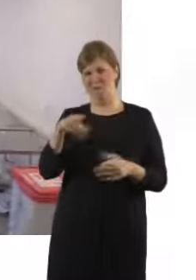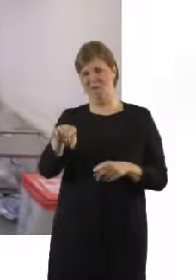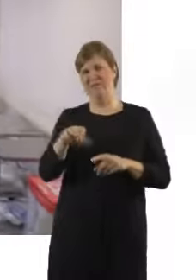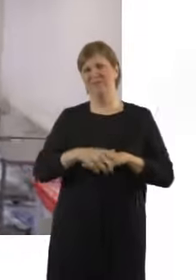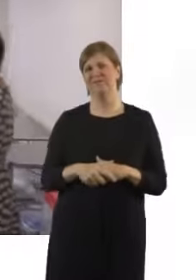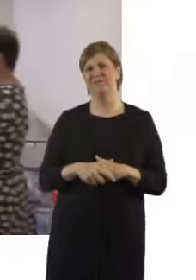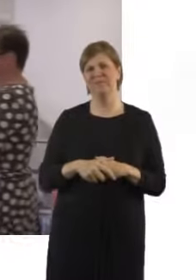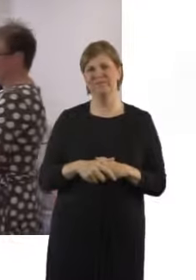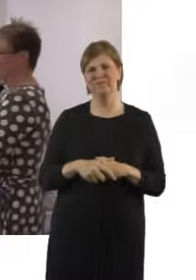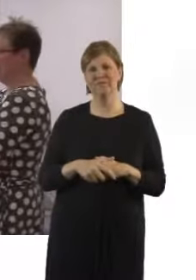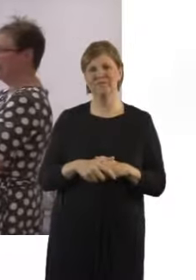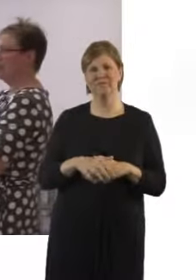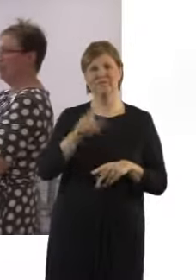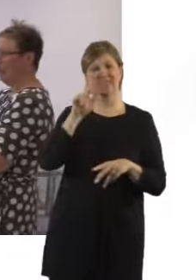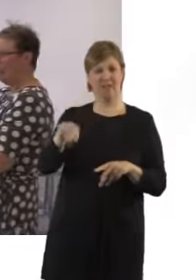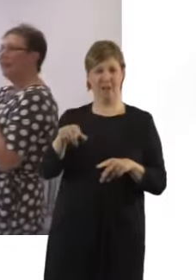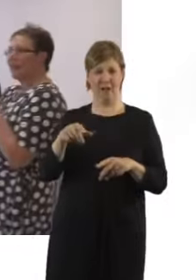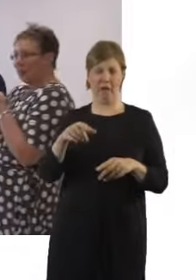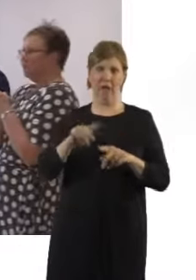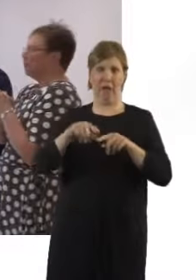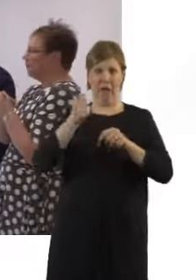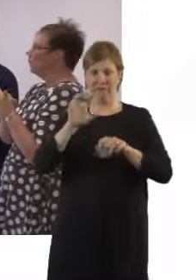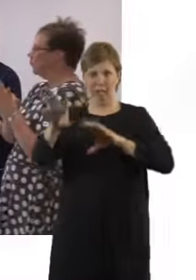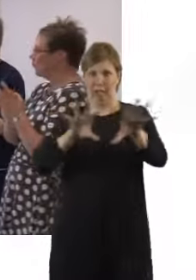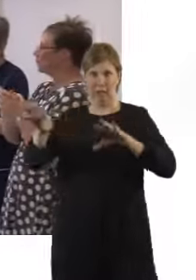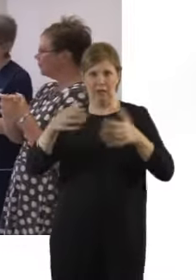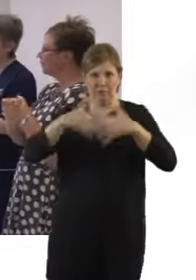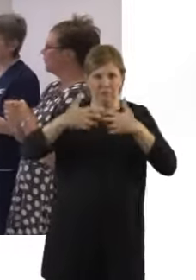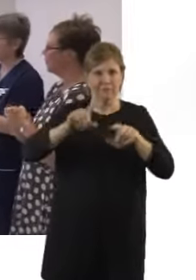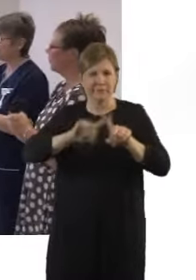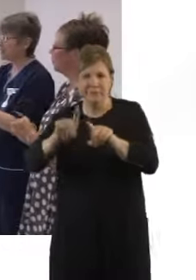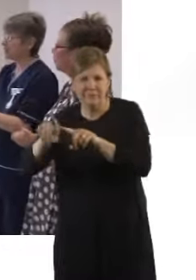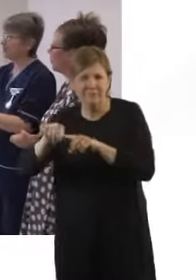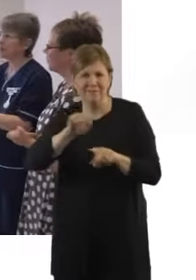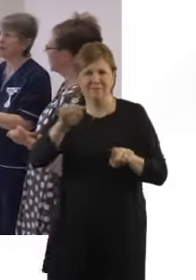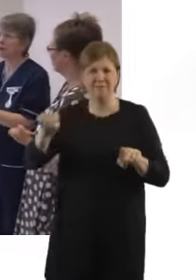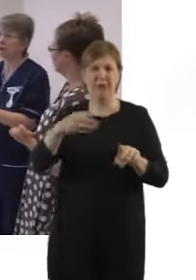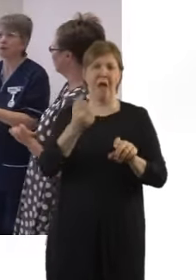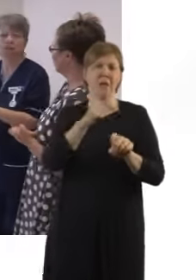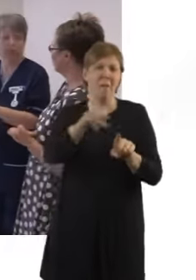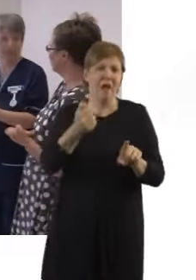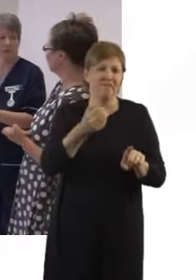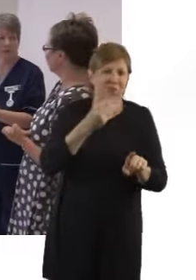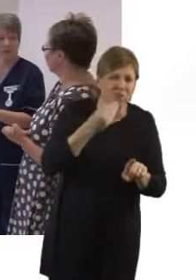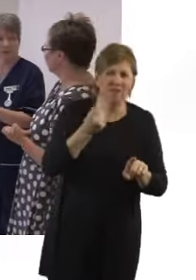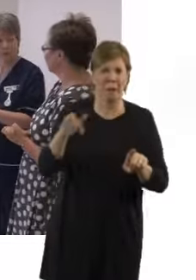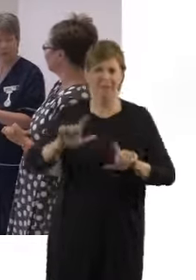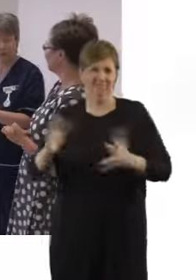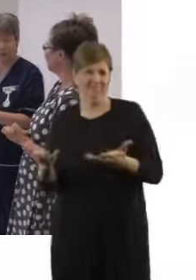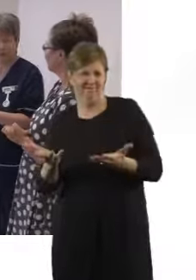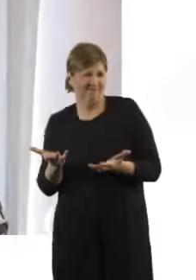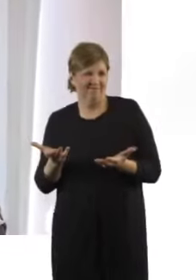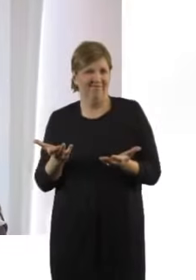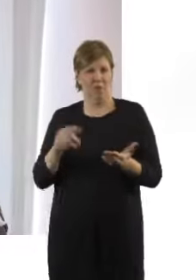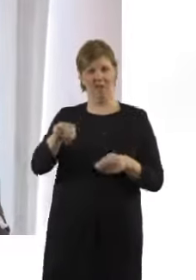So as you can see there's an awful lot of equipment some will be used and some won't and it does kind of depend on the risk factor of